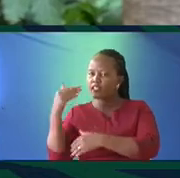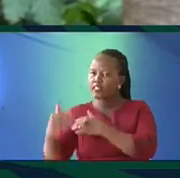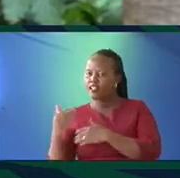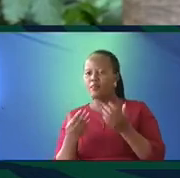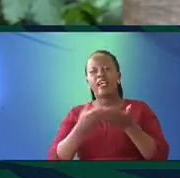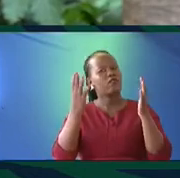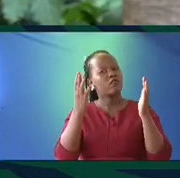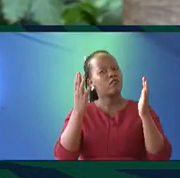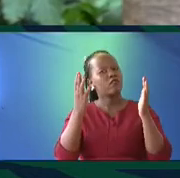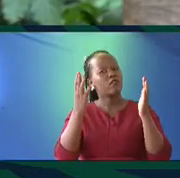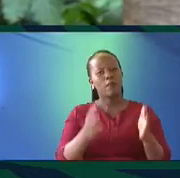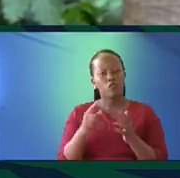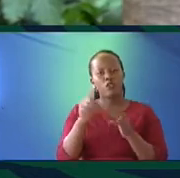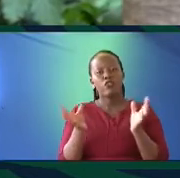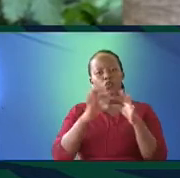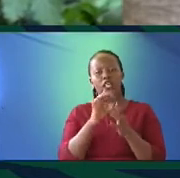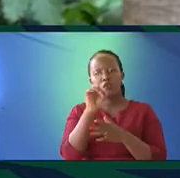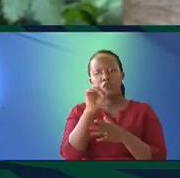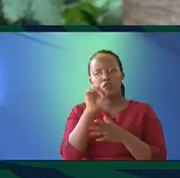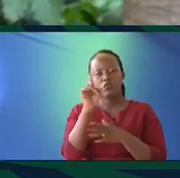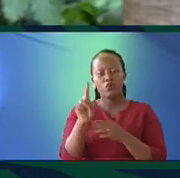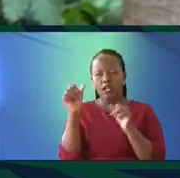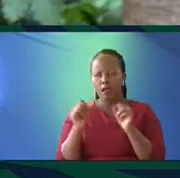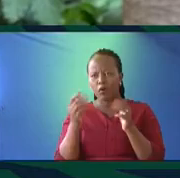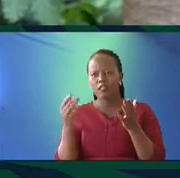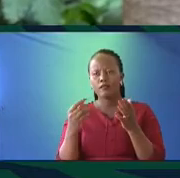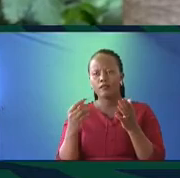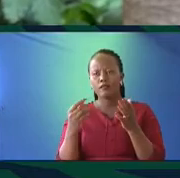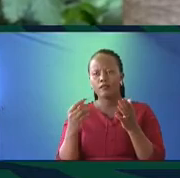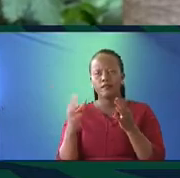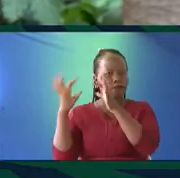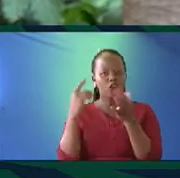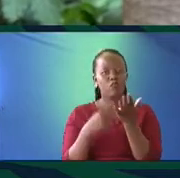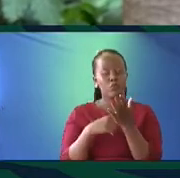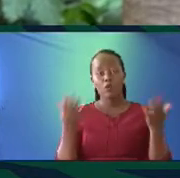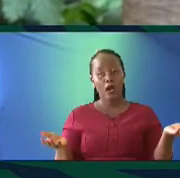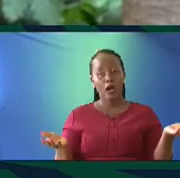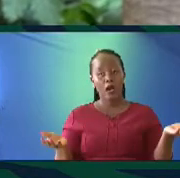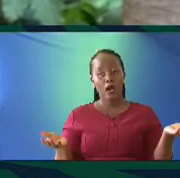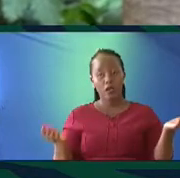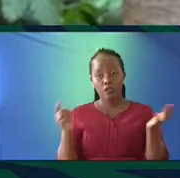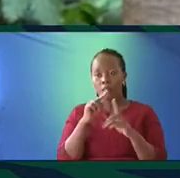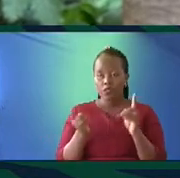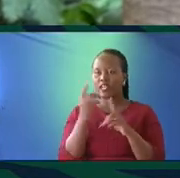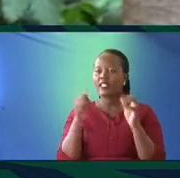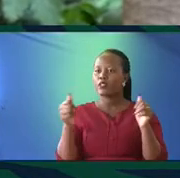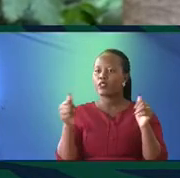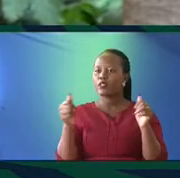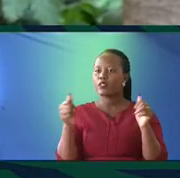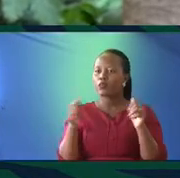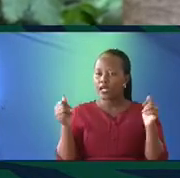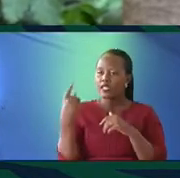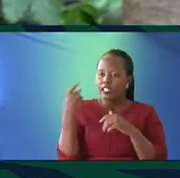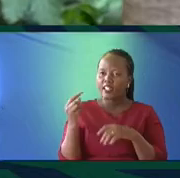whatever it is, how do you connect with this question of decolonization? I think we started with such an amazing note. I went back